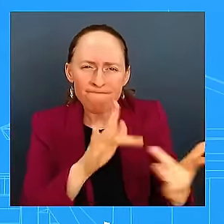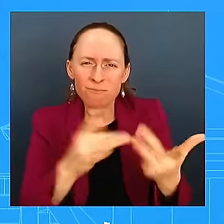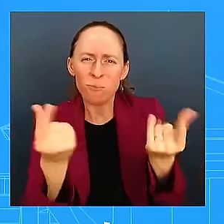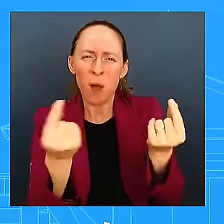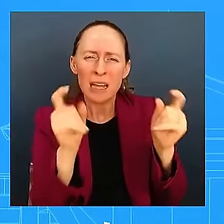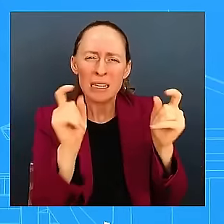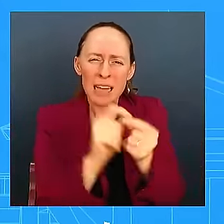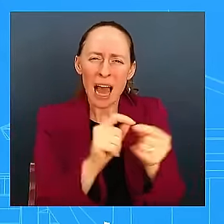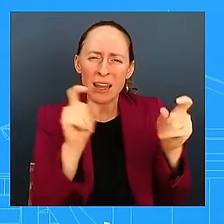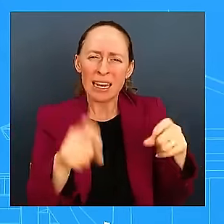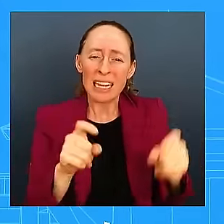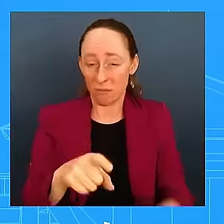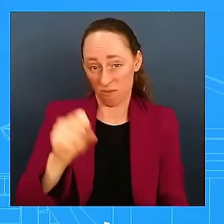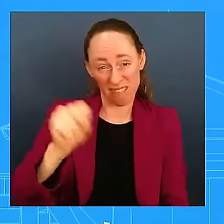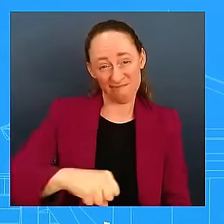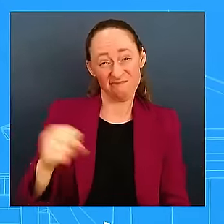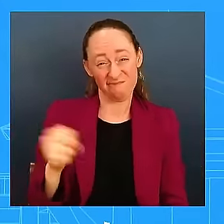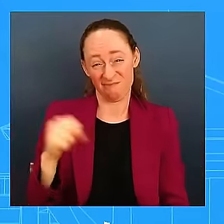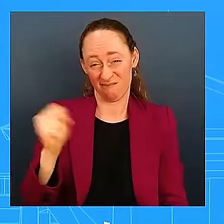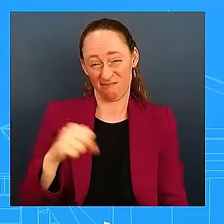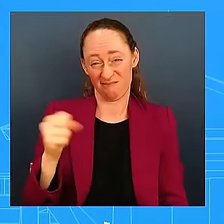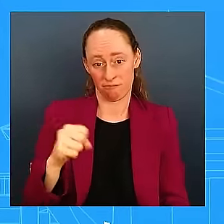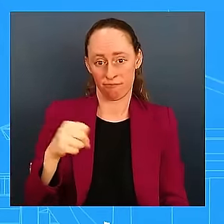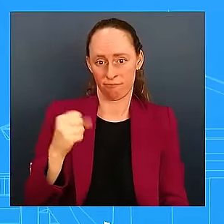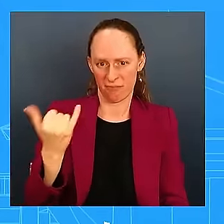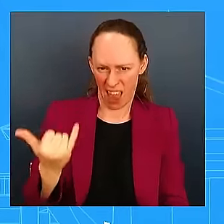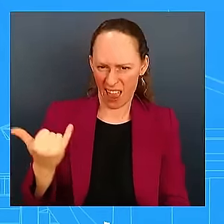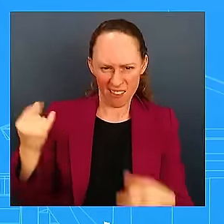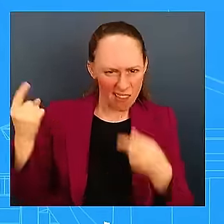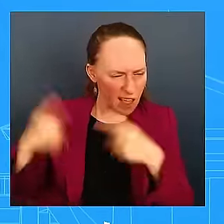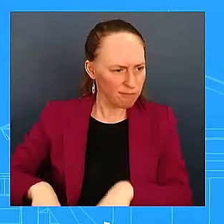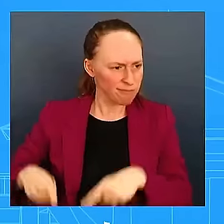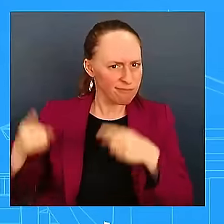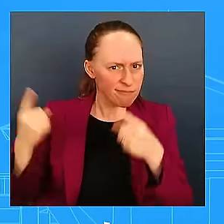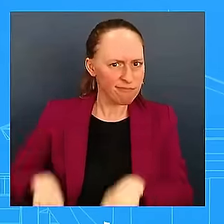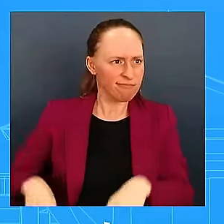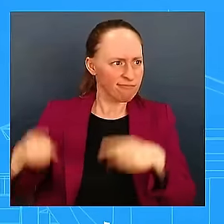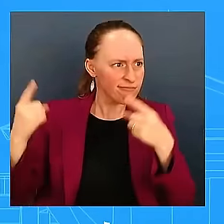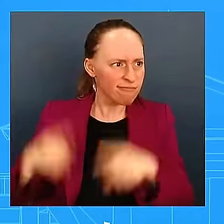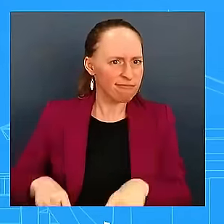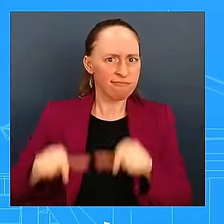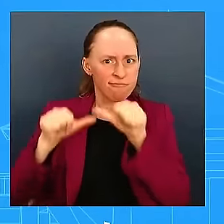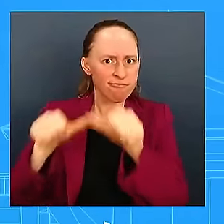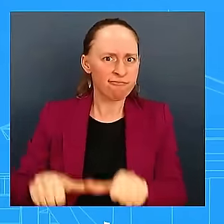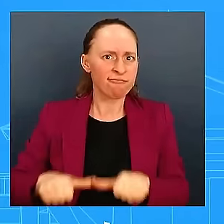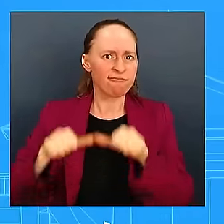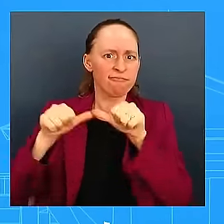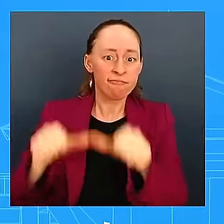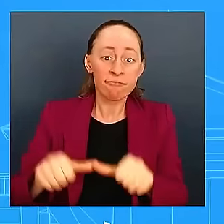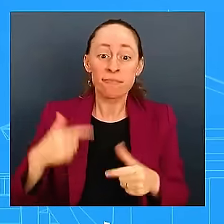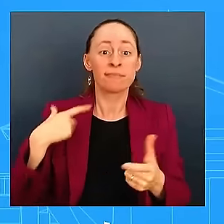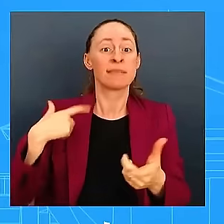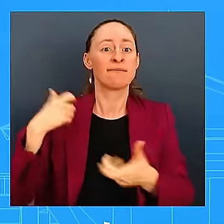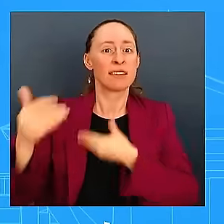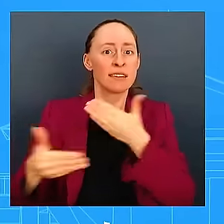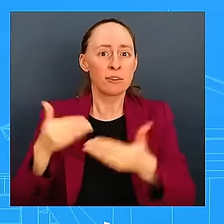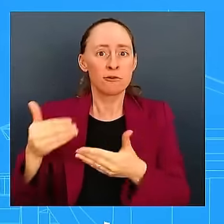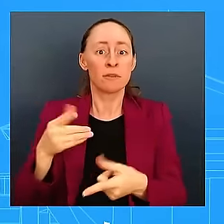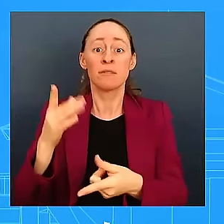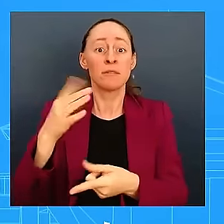a strain on our staff with more of them deployed for longer periods of time, helping to support these communities to recover.